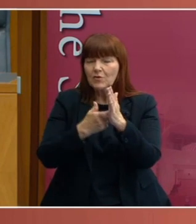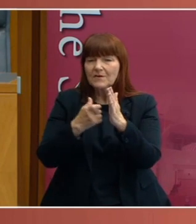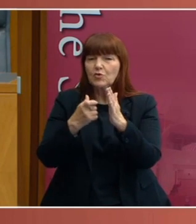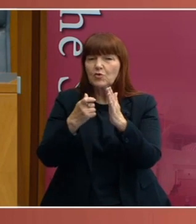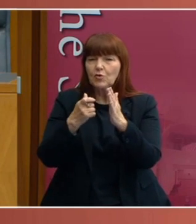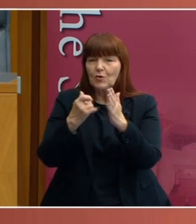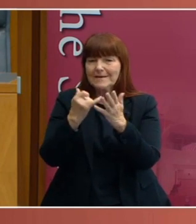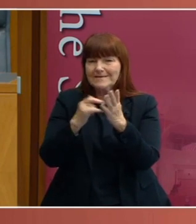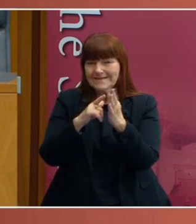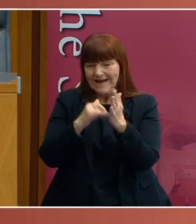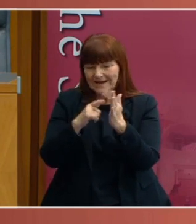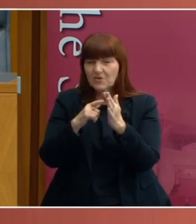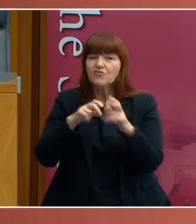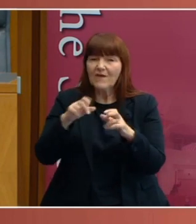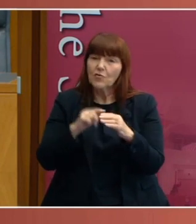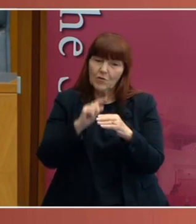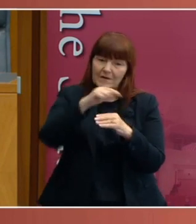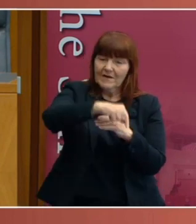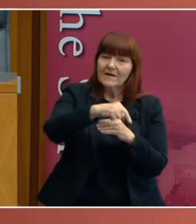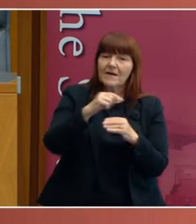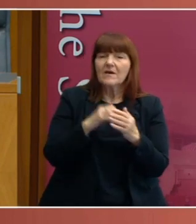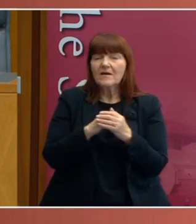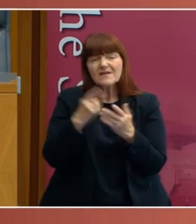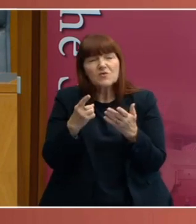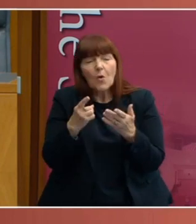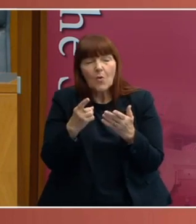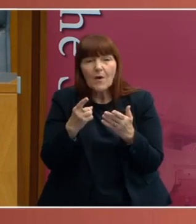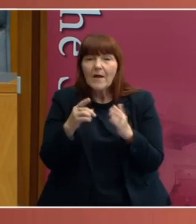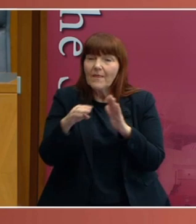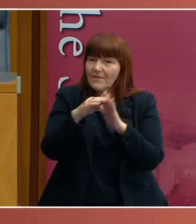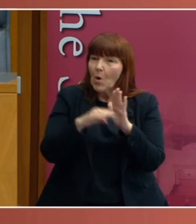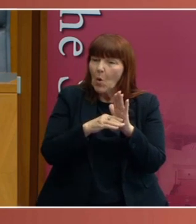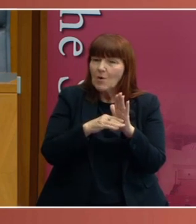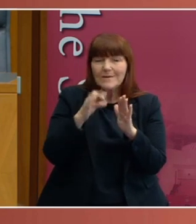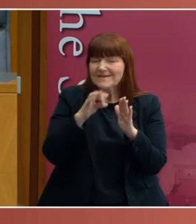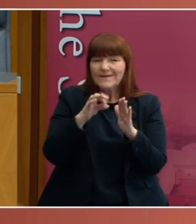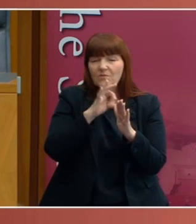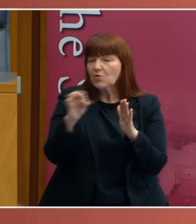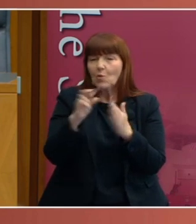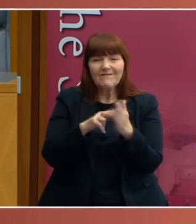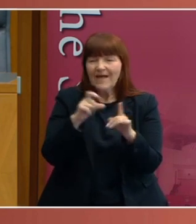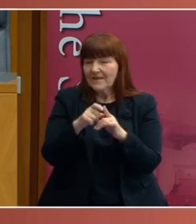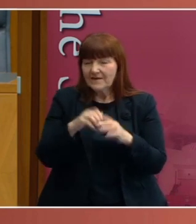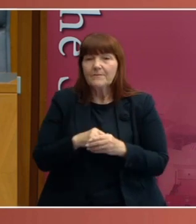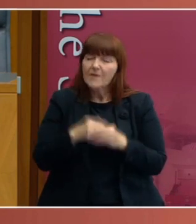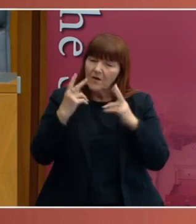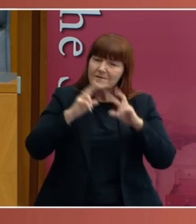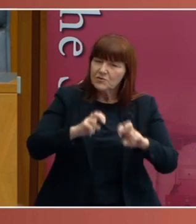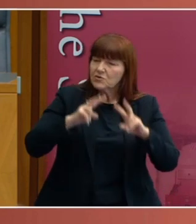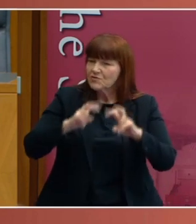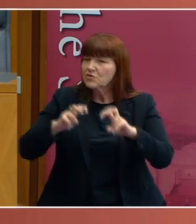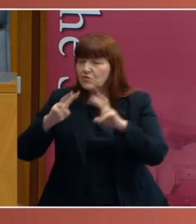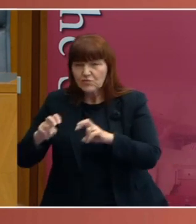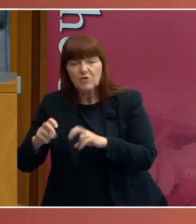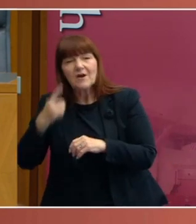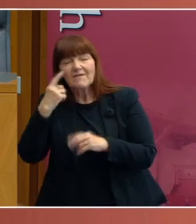intrastate train travel, and therefore the order was held invalid. Now, in my research on all of this and Gratwick and Johnson,